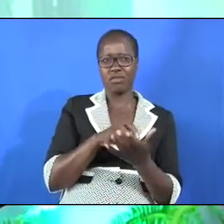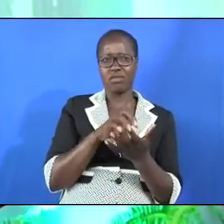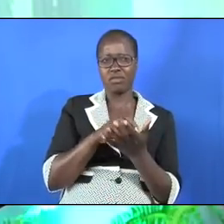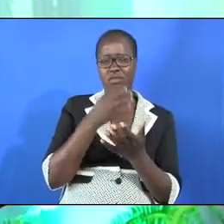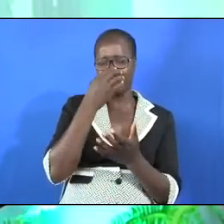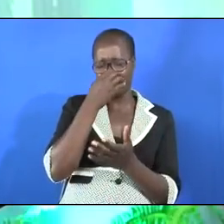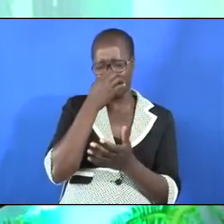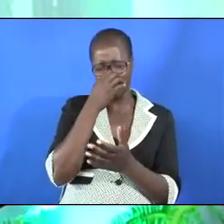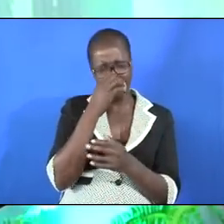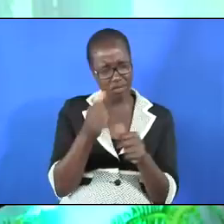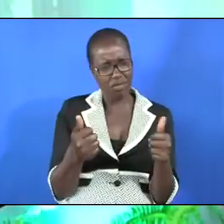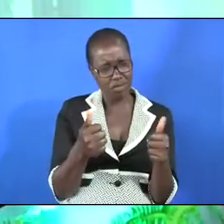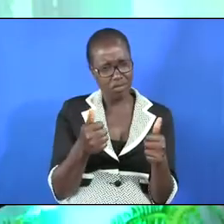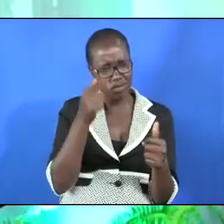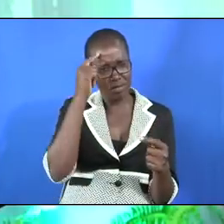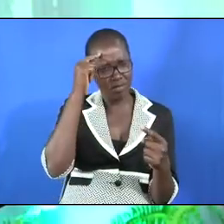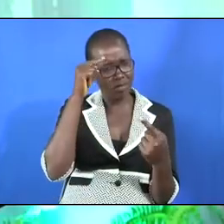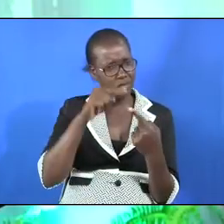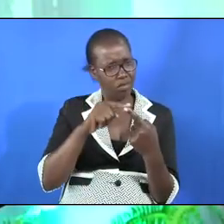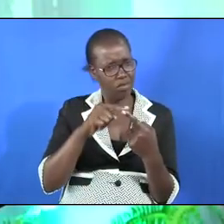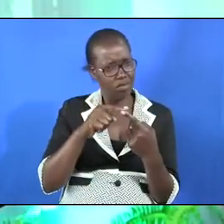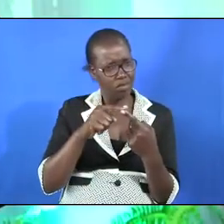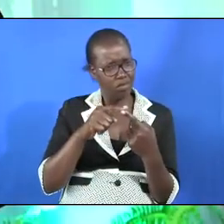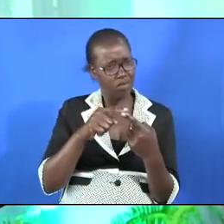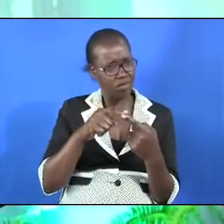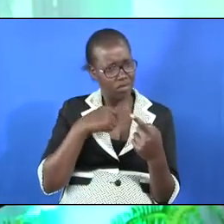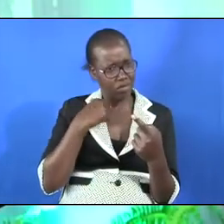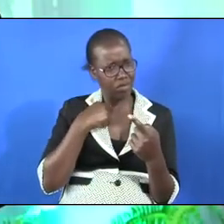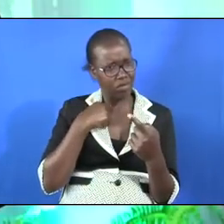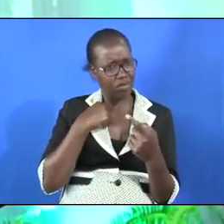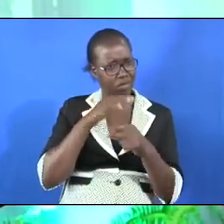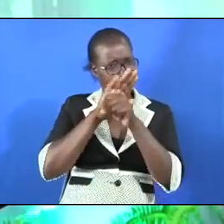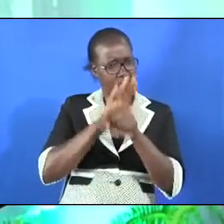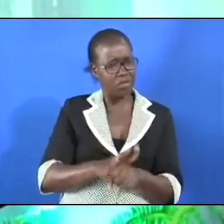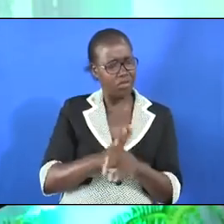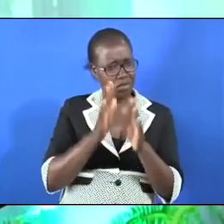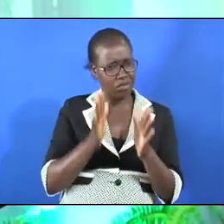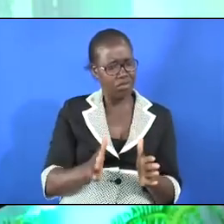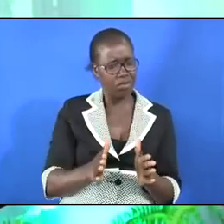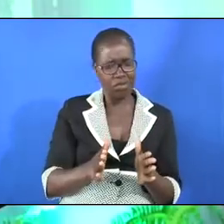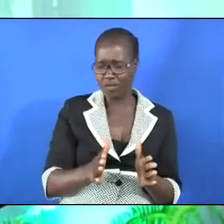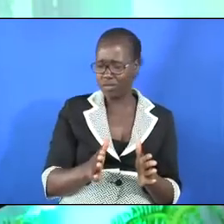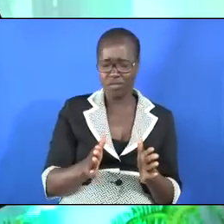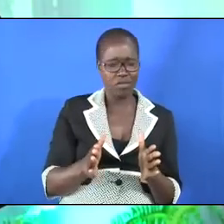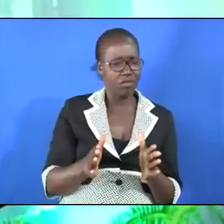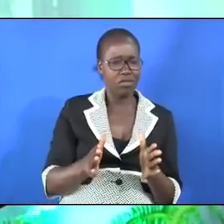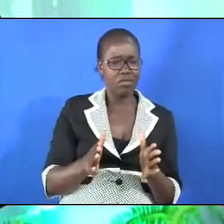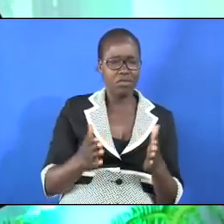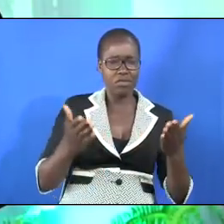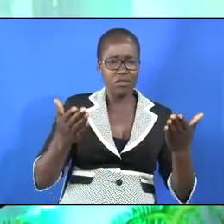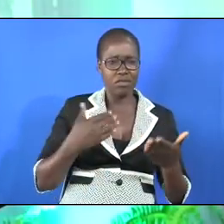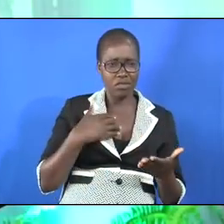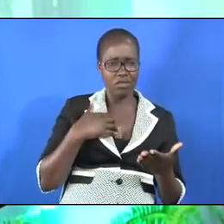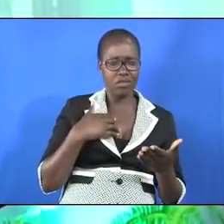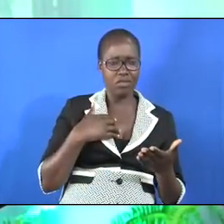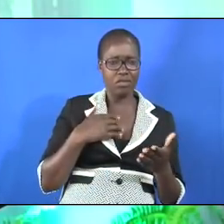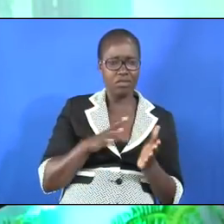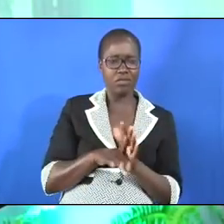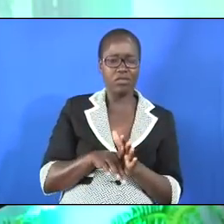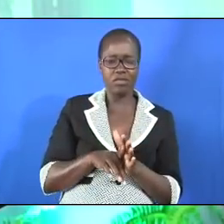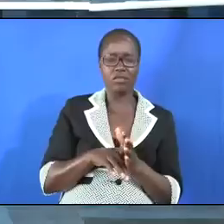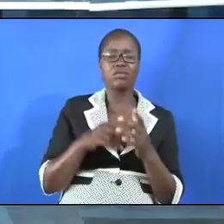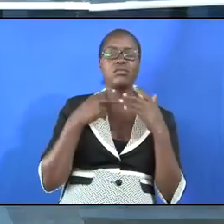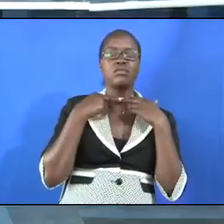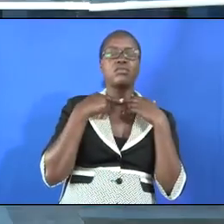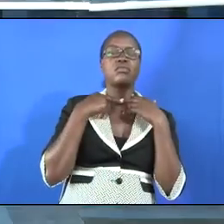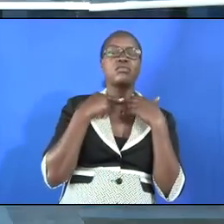wish well to one who has taken me from the freedom of my country and brought me as a war captive